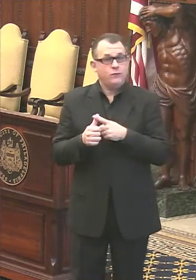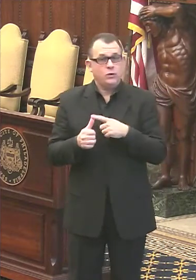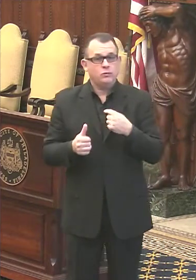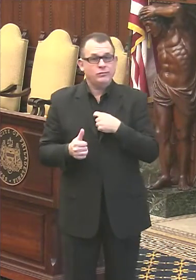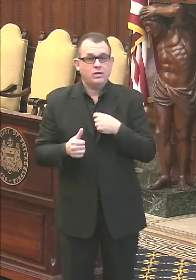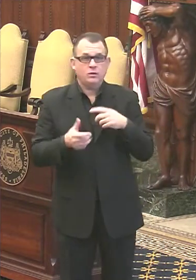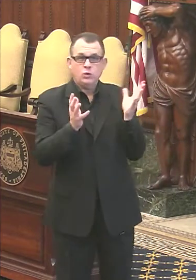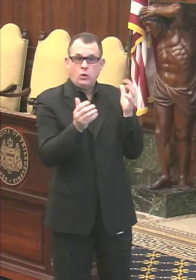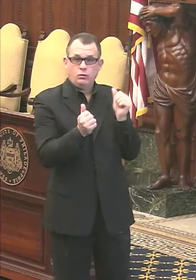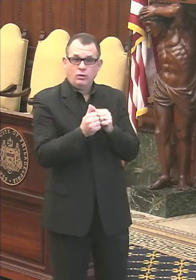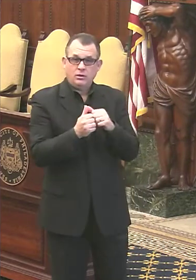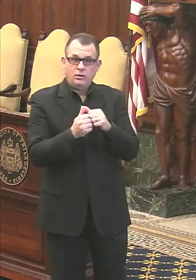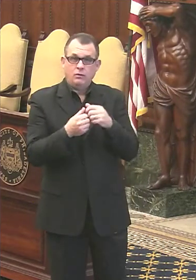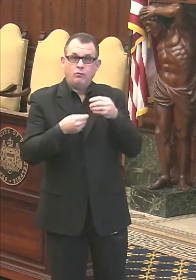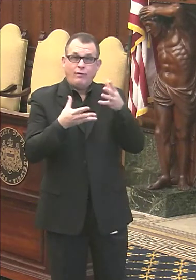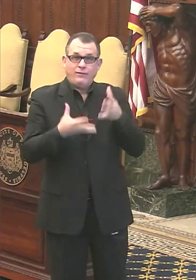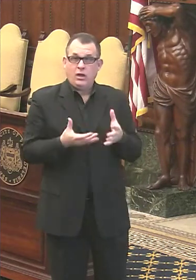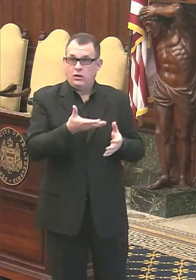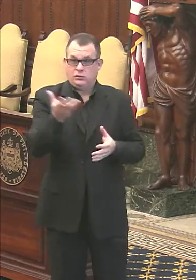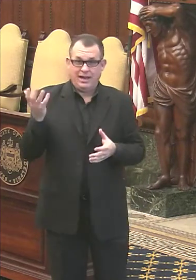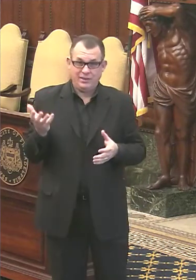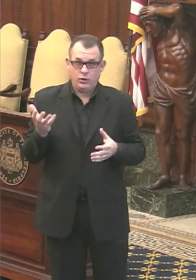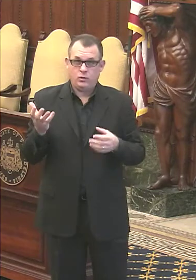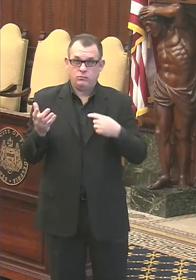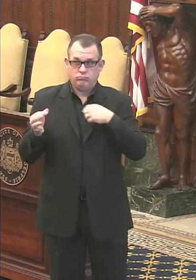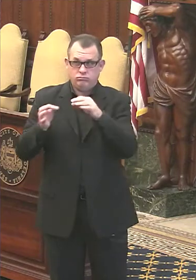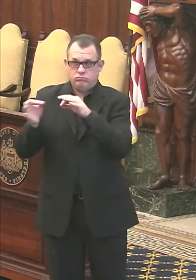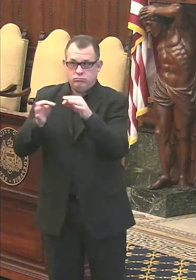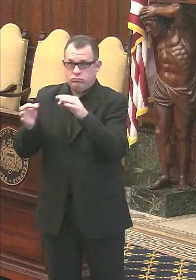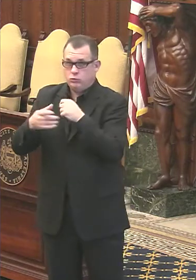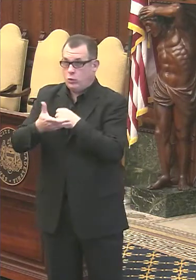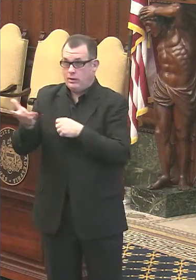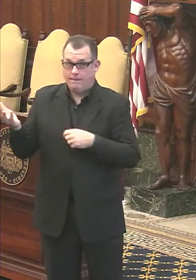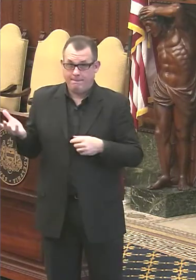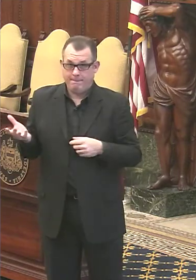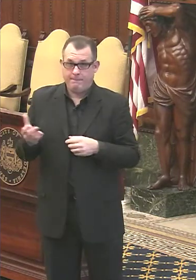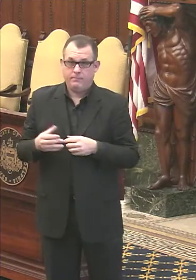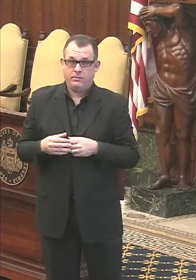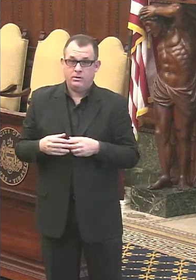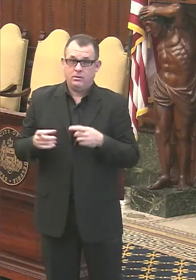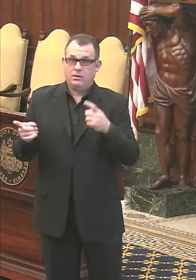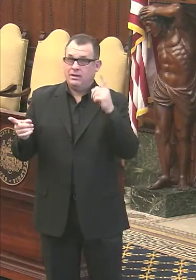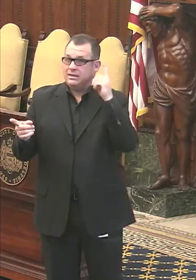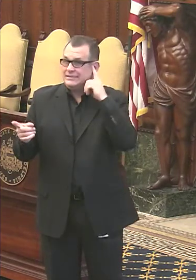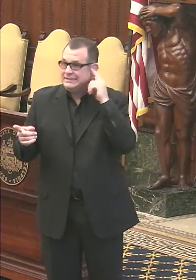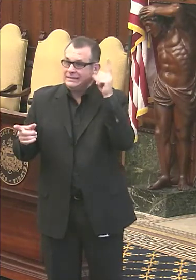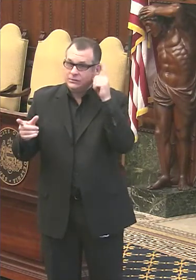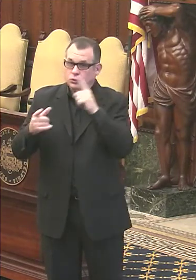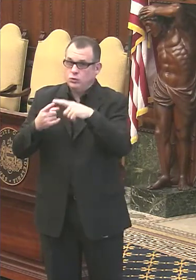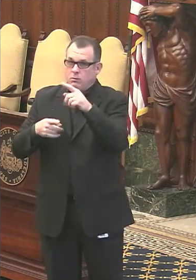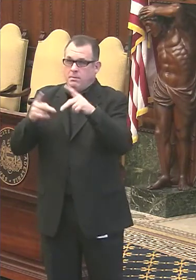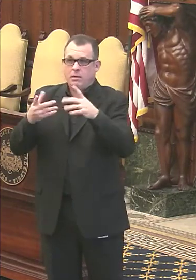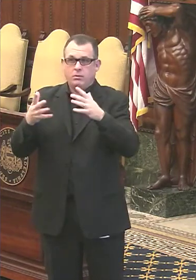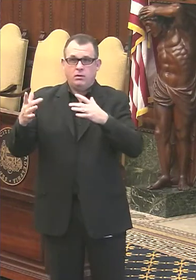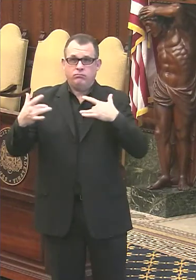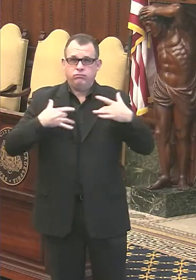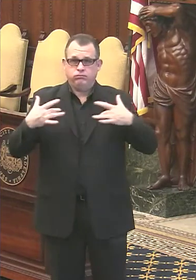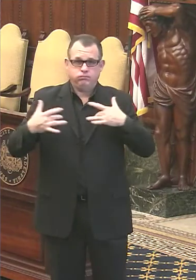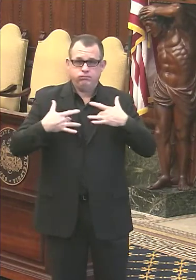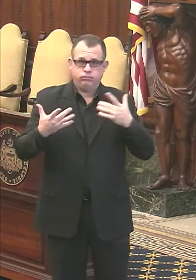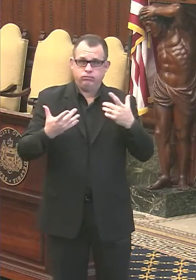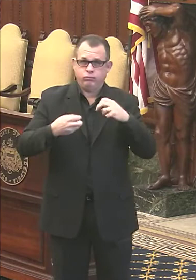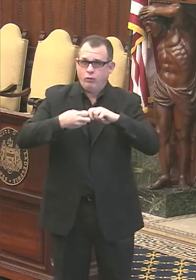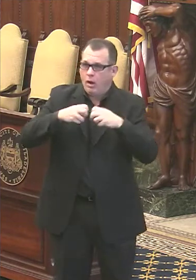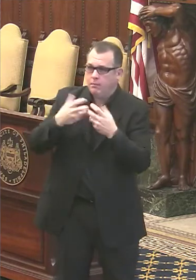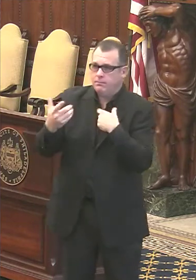existing providers about them. So we're talking to and listening to the people who are hesitant to try to understand what the issues are and see if they